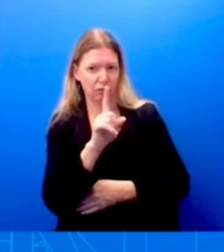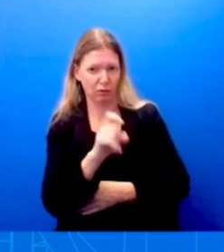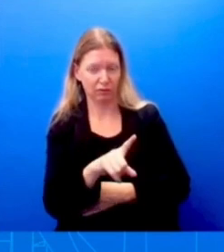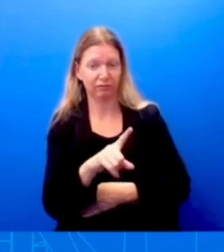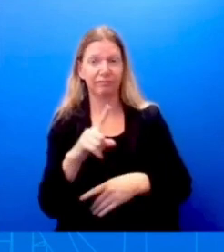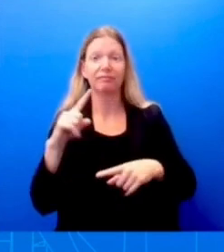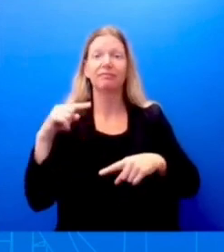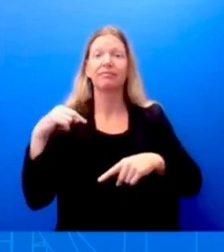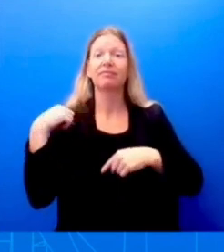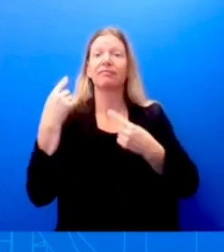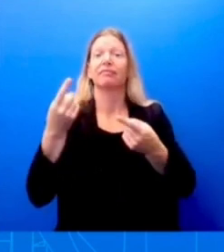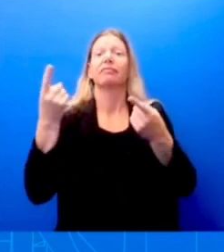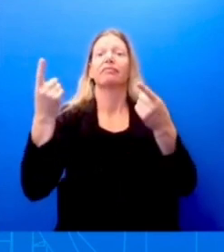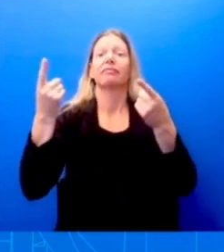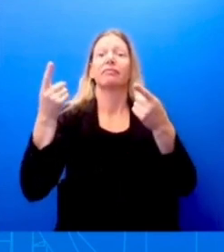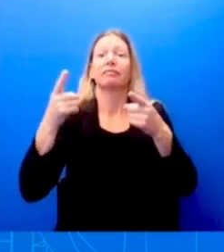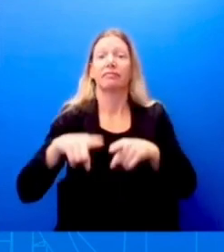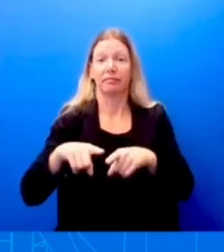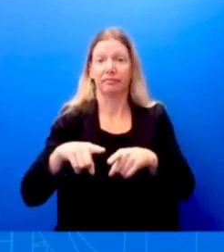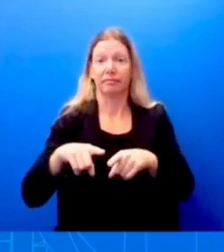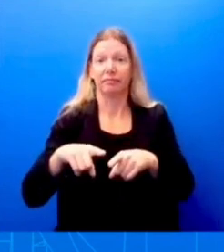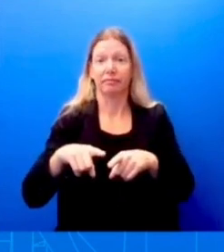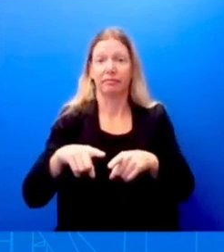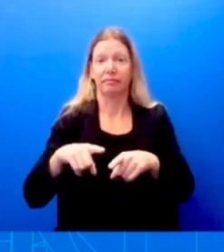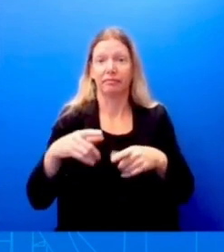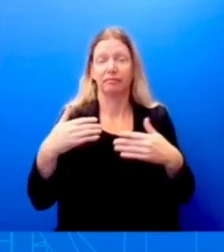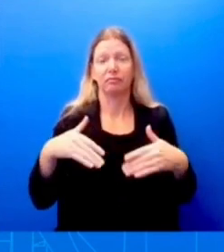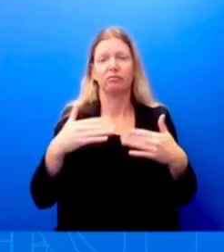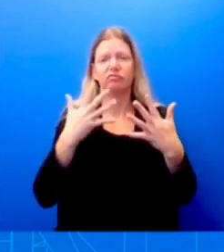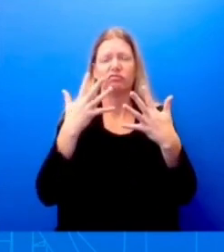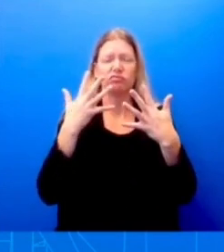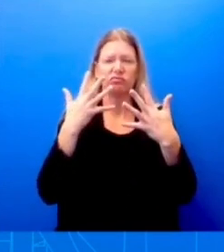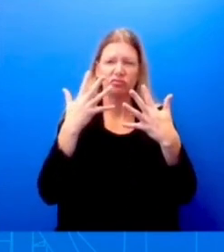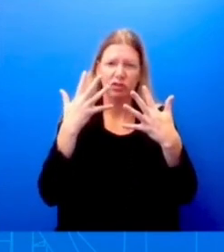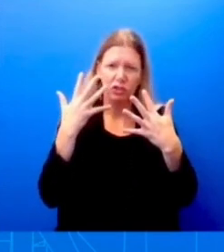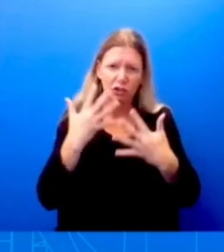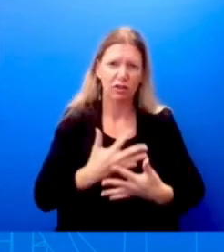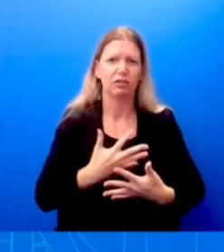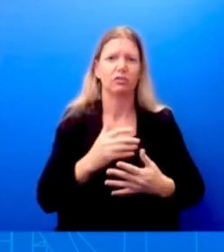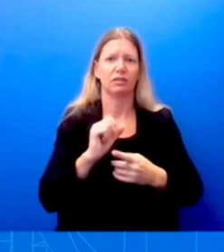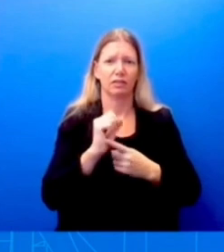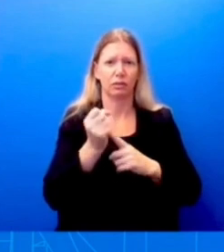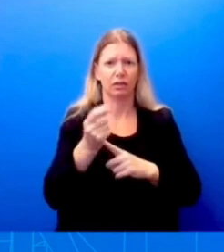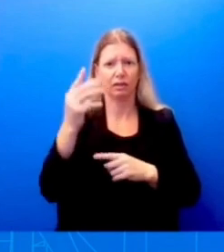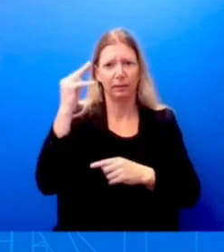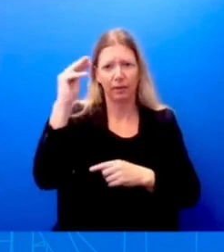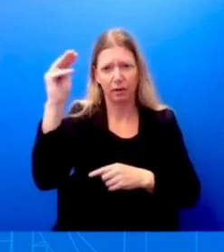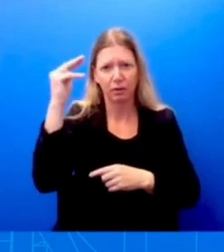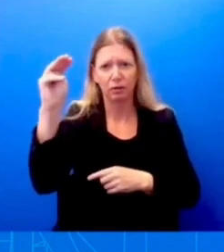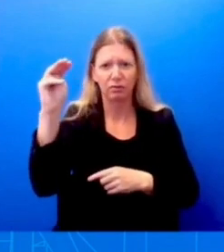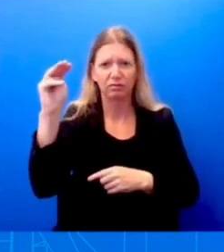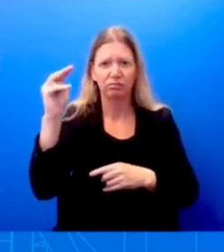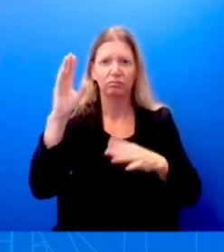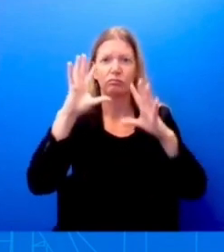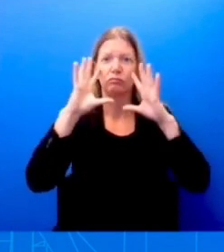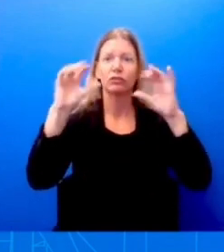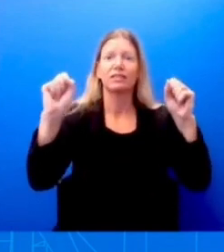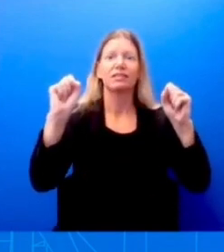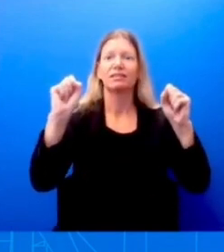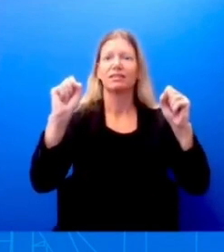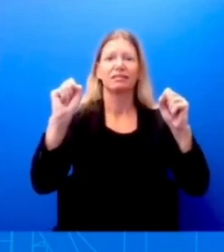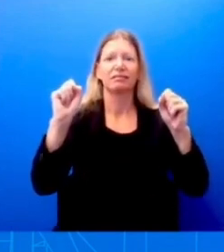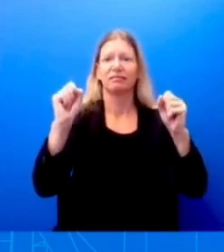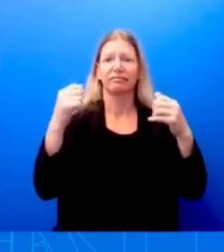of the unprecedented tragedy that we saw in Maui, the President launched a whole-of-government approach. You've heard me say that. You've heard